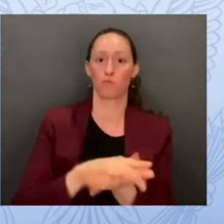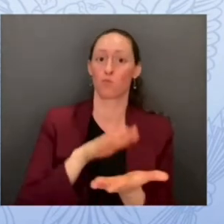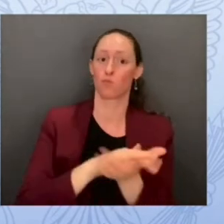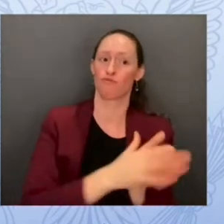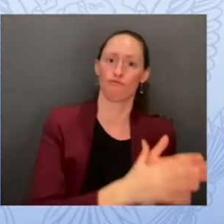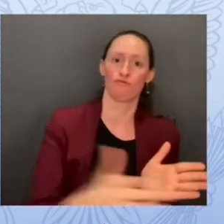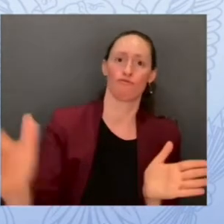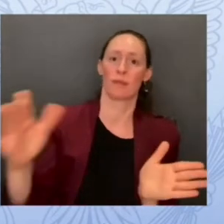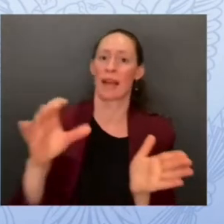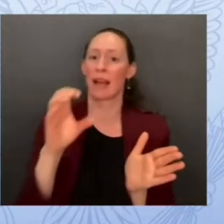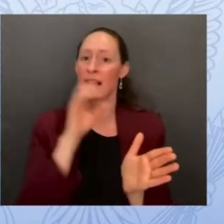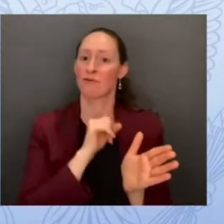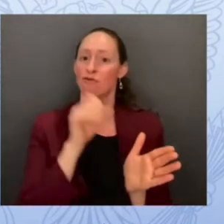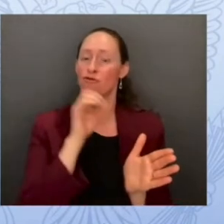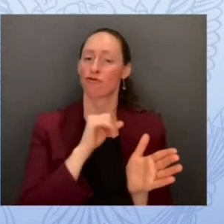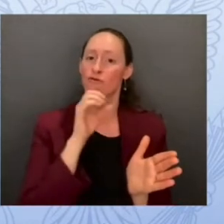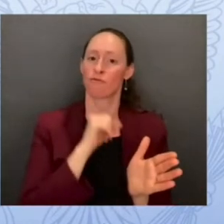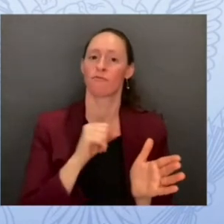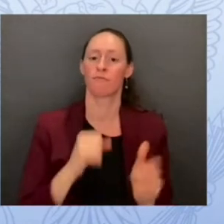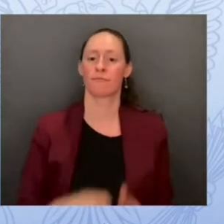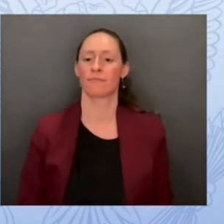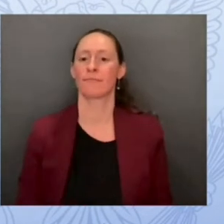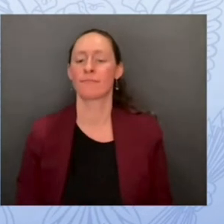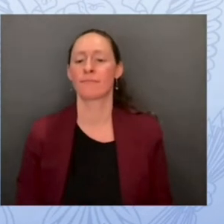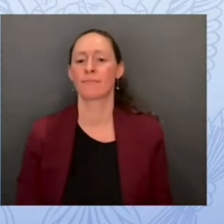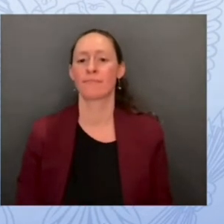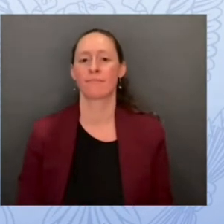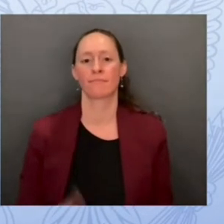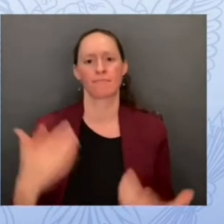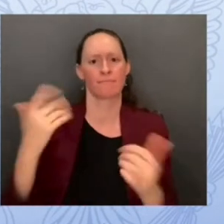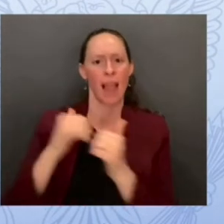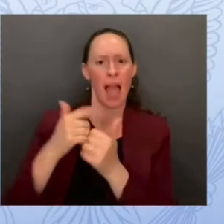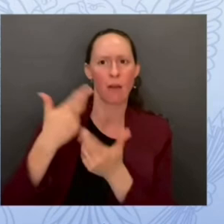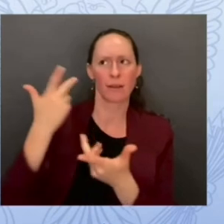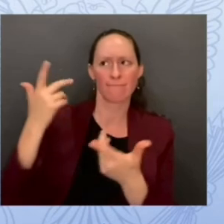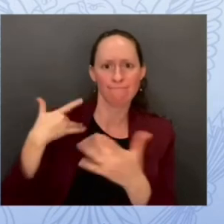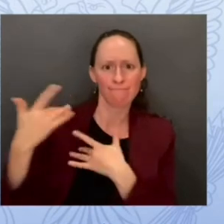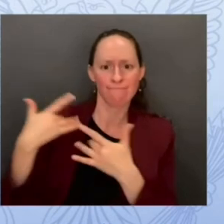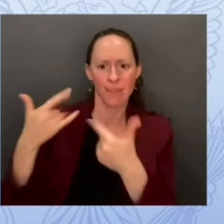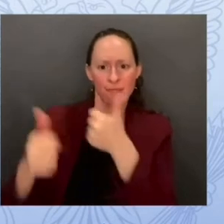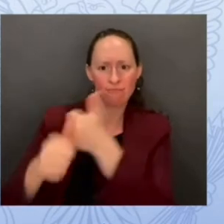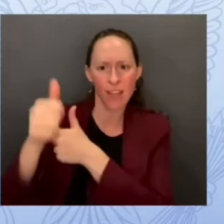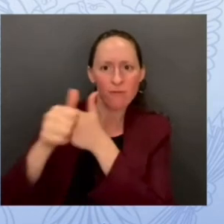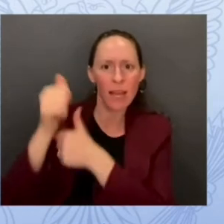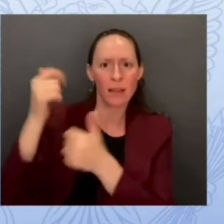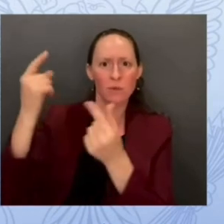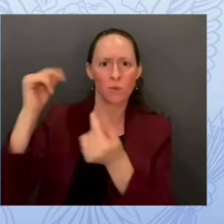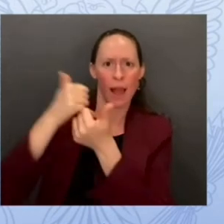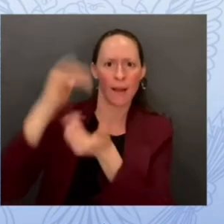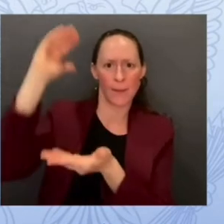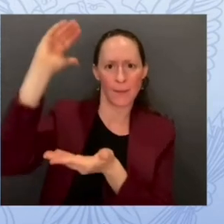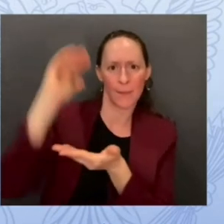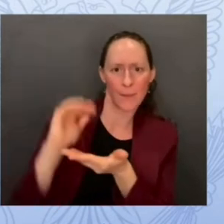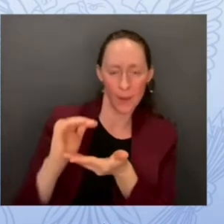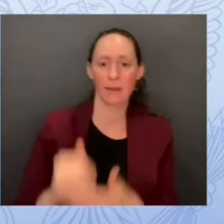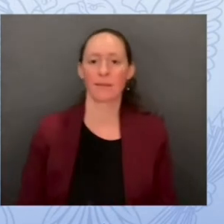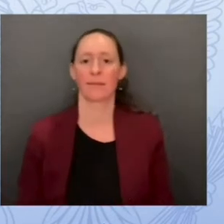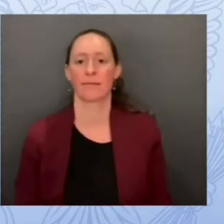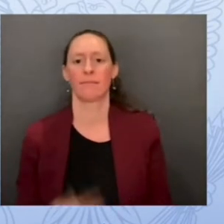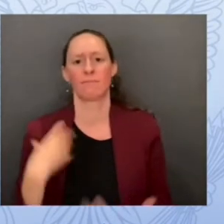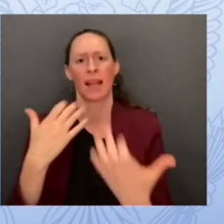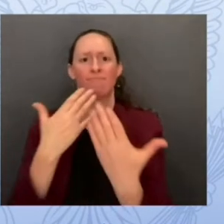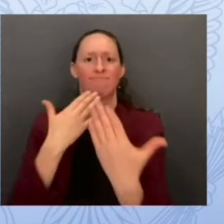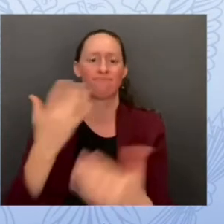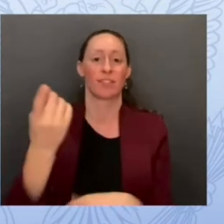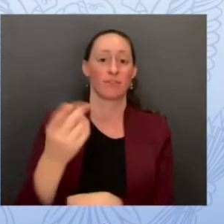and threats but first i'd like to thank the first lady dr jill biden dr miguel cardona the secretary of homeland